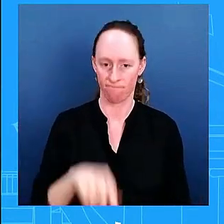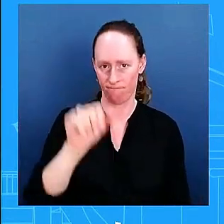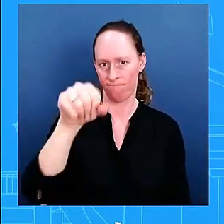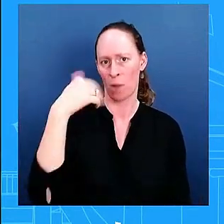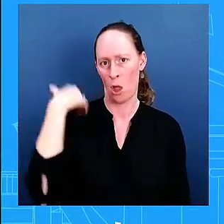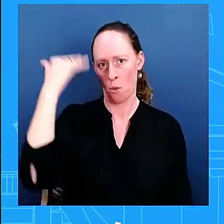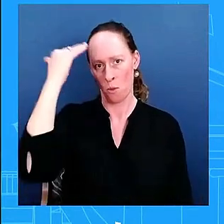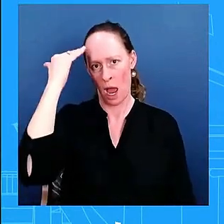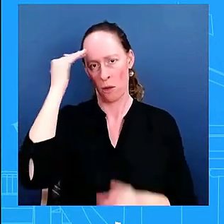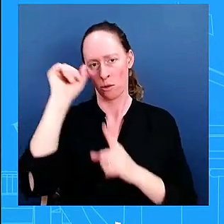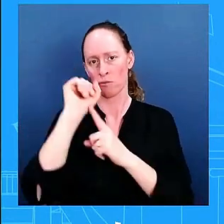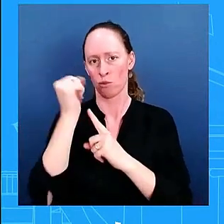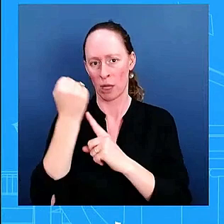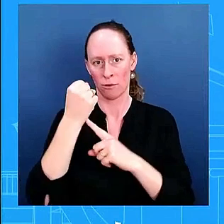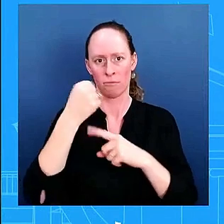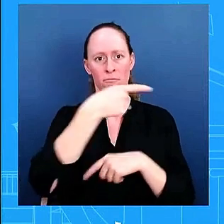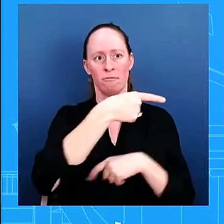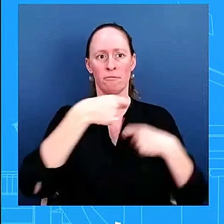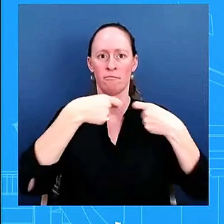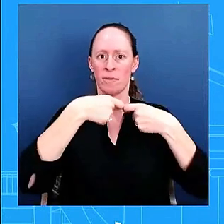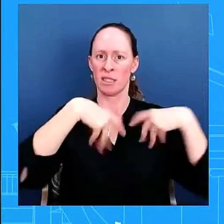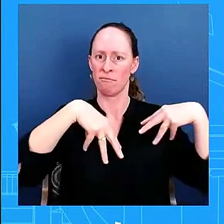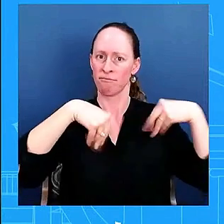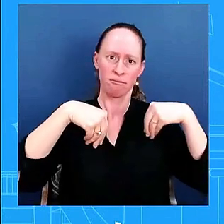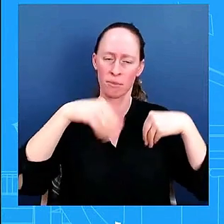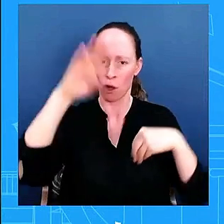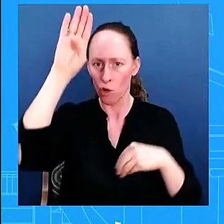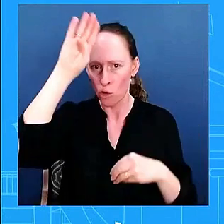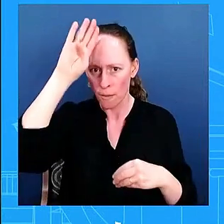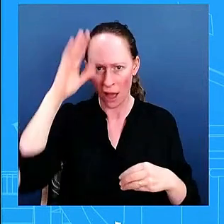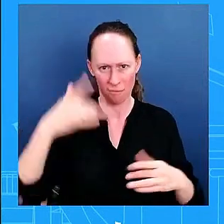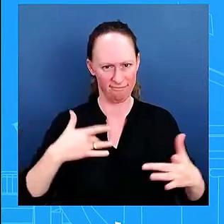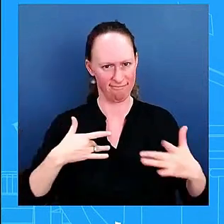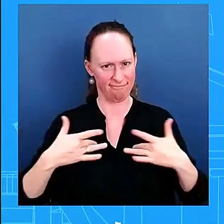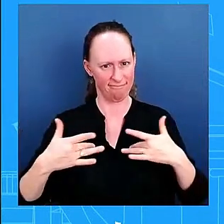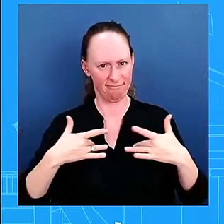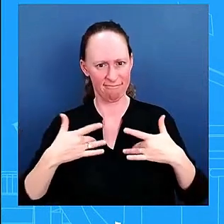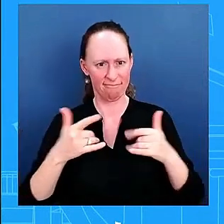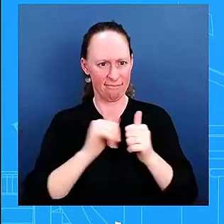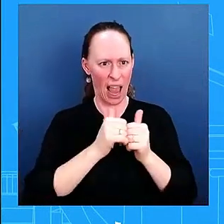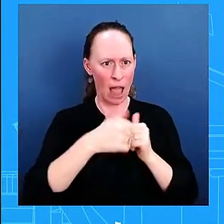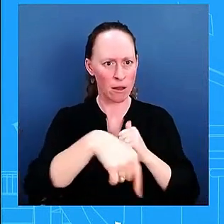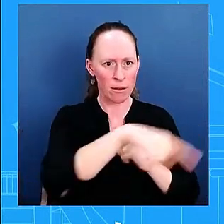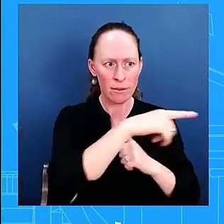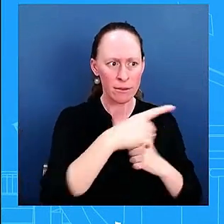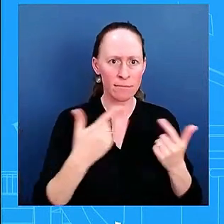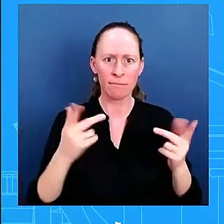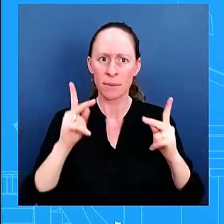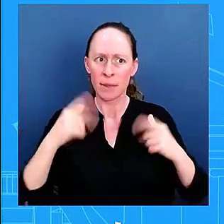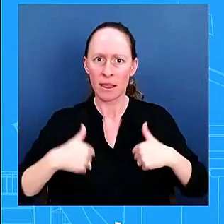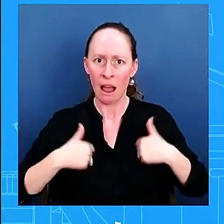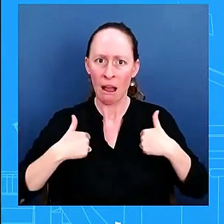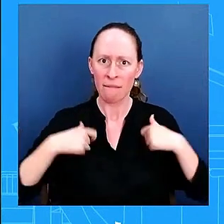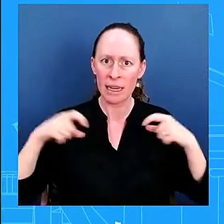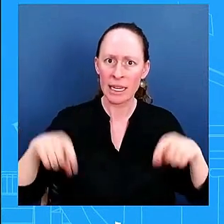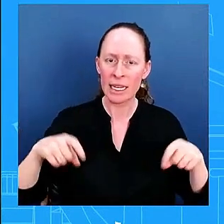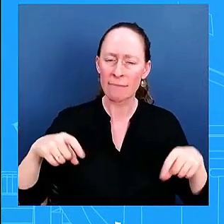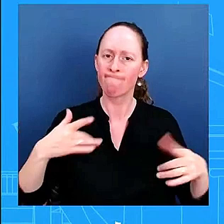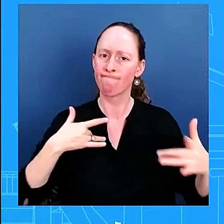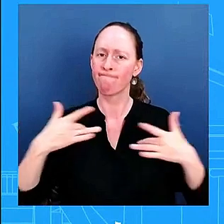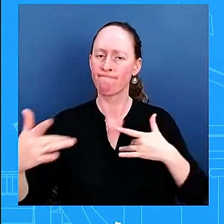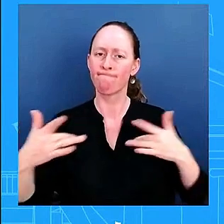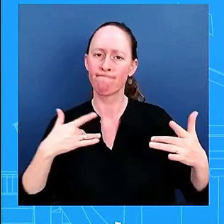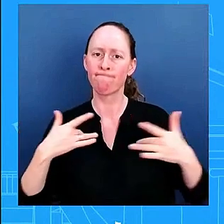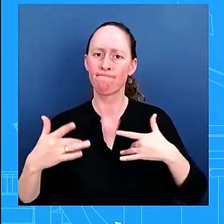about the potential humanitarian impacts on the cuban people and so bless you uh and like we have uh seen over the